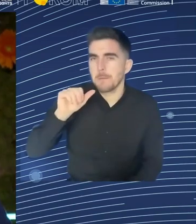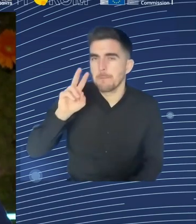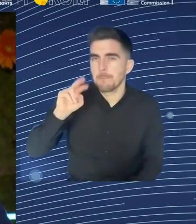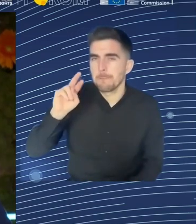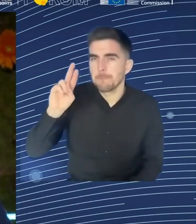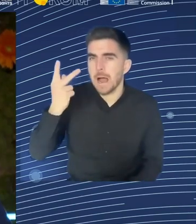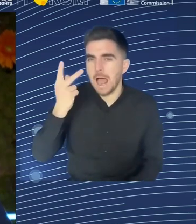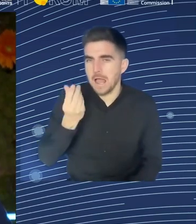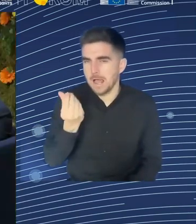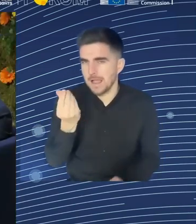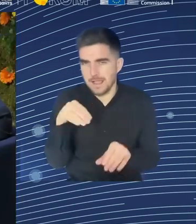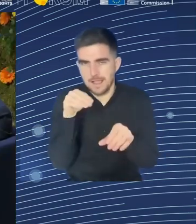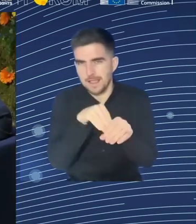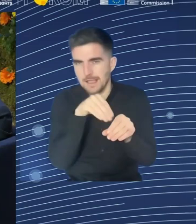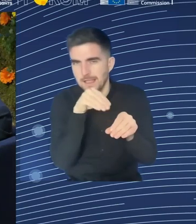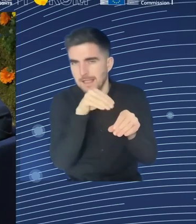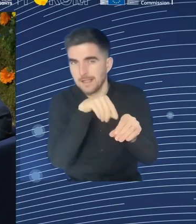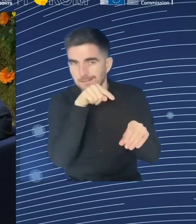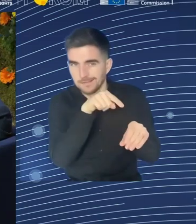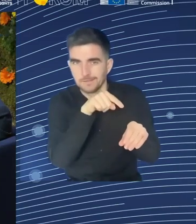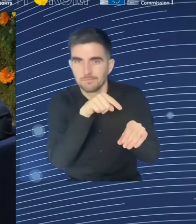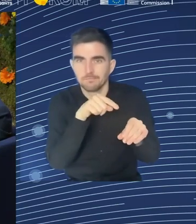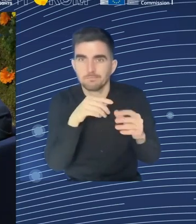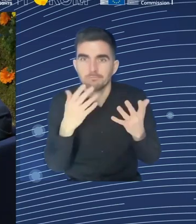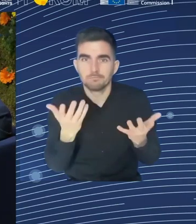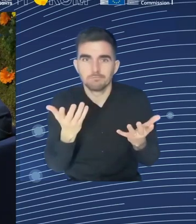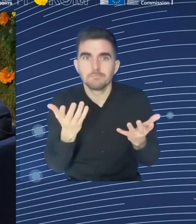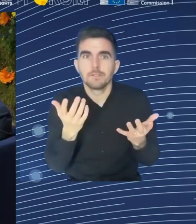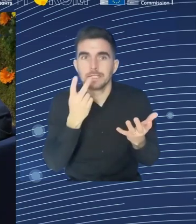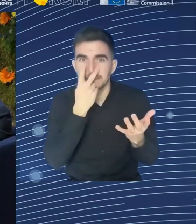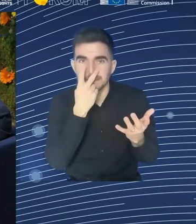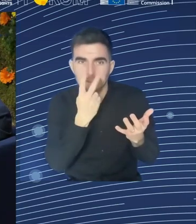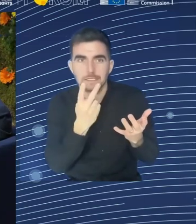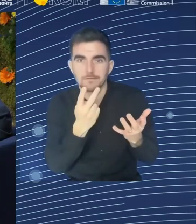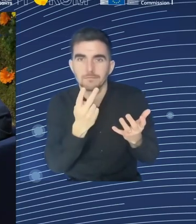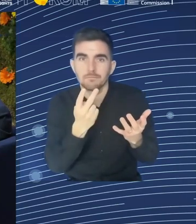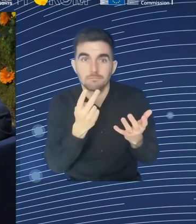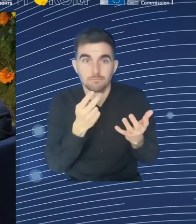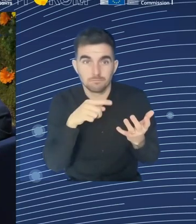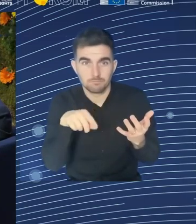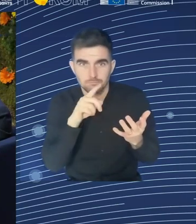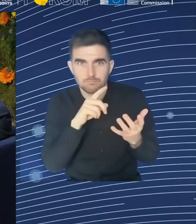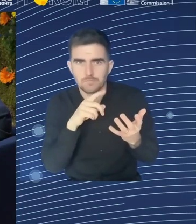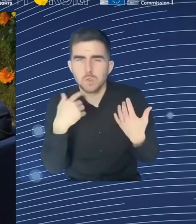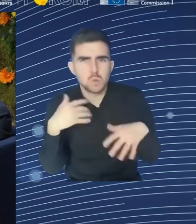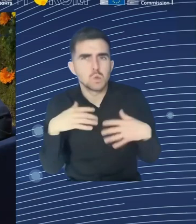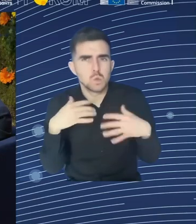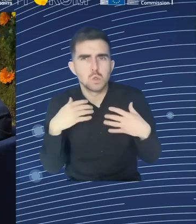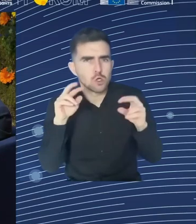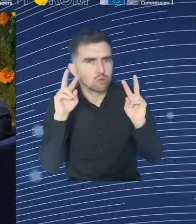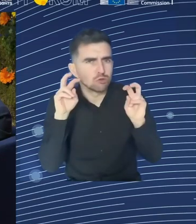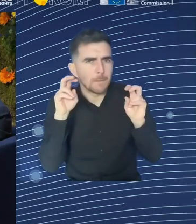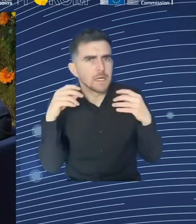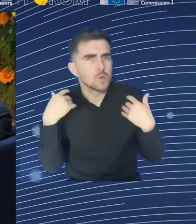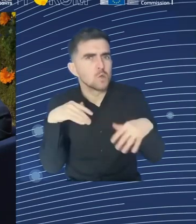thinkers, is you will only innovate if you go gradually the implementation of capital together with the